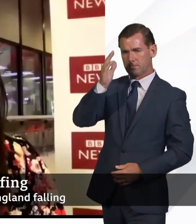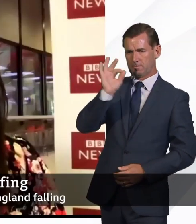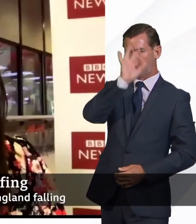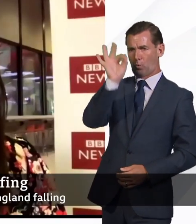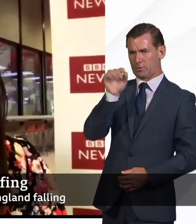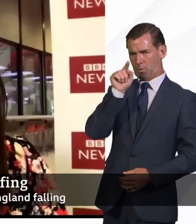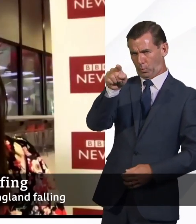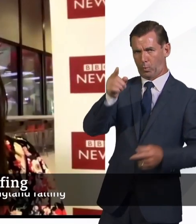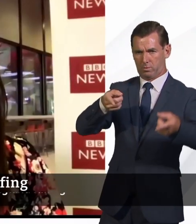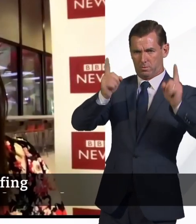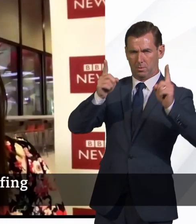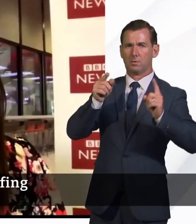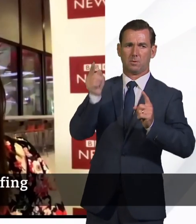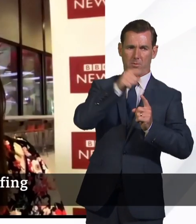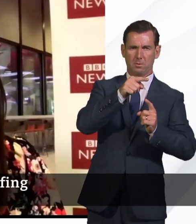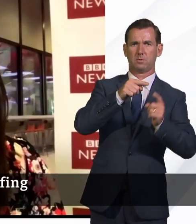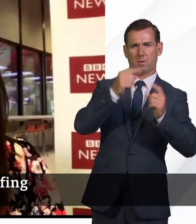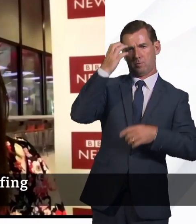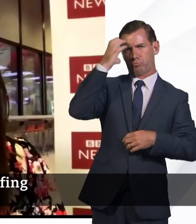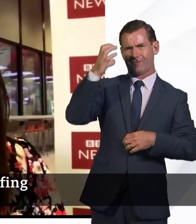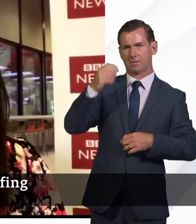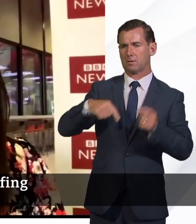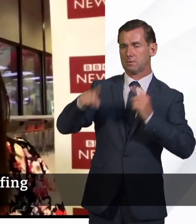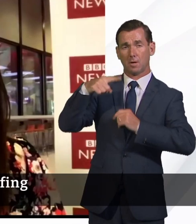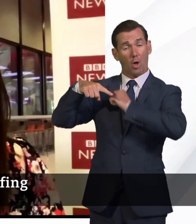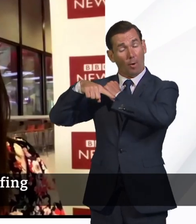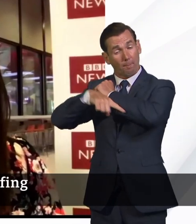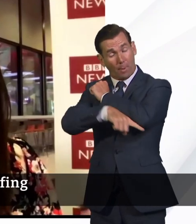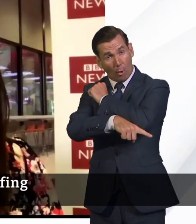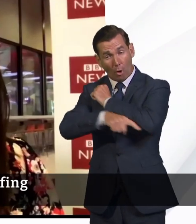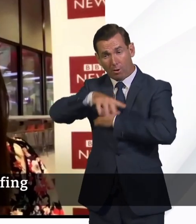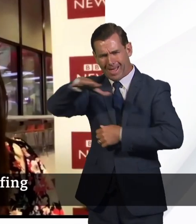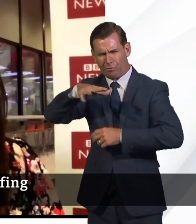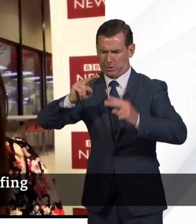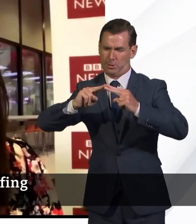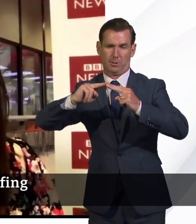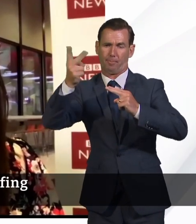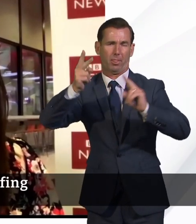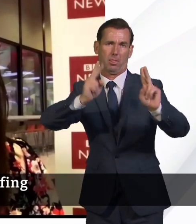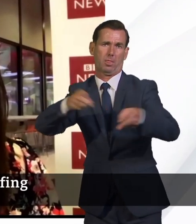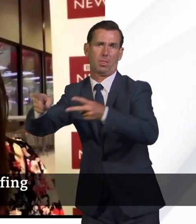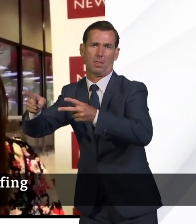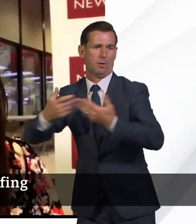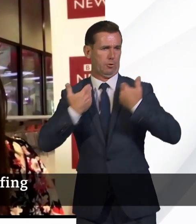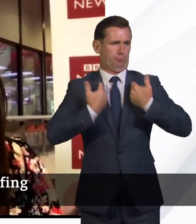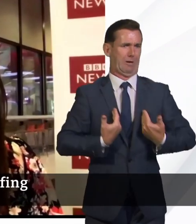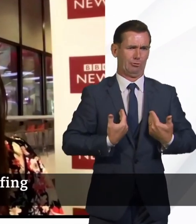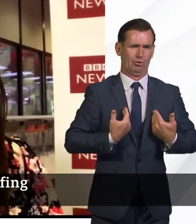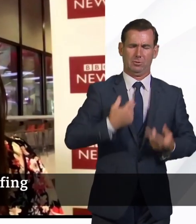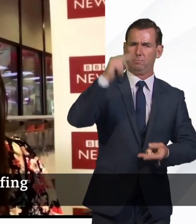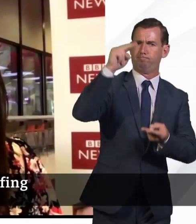as many people have died from coronavirus across the poorest parts of England and Wales compared to wealthier parts of the country.